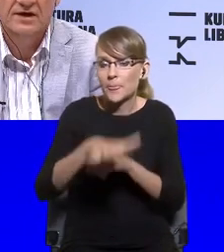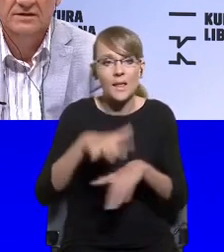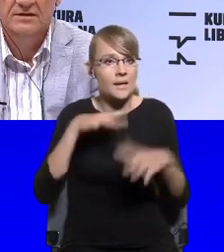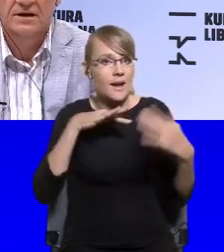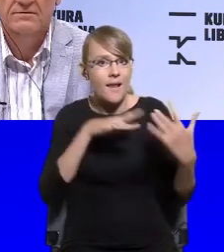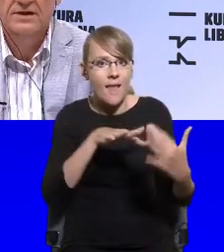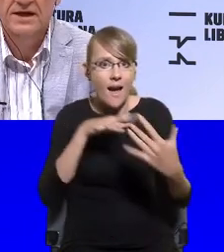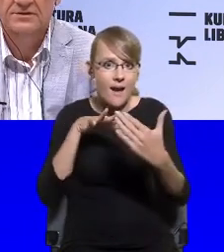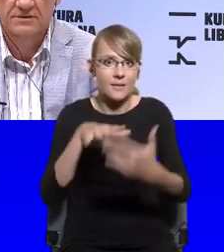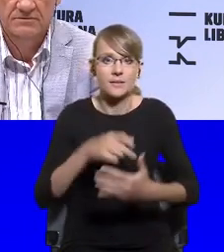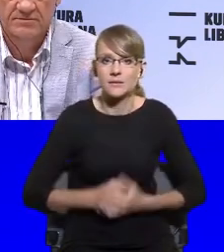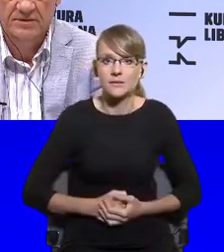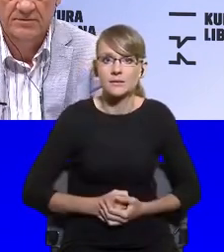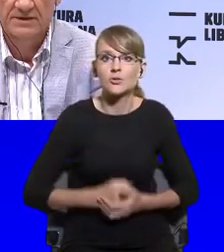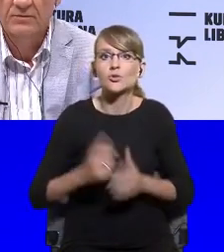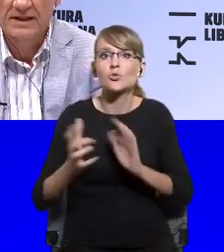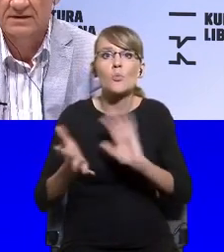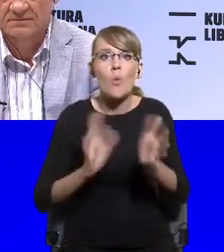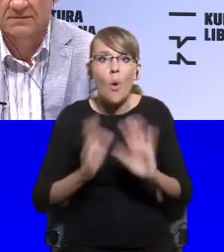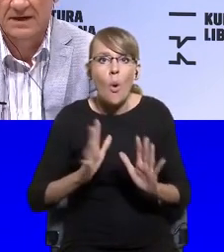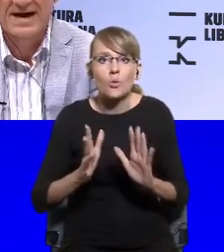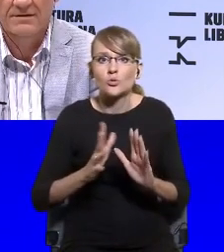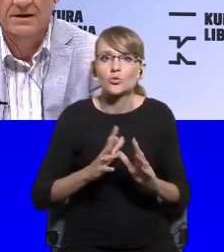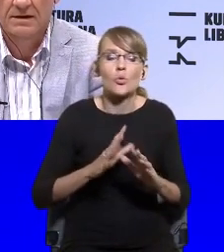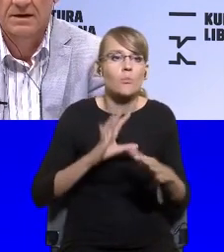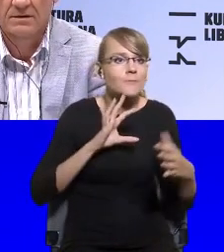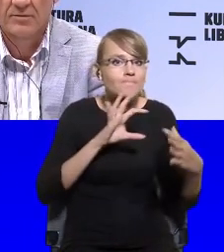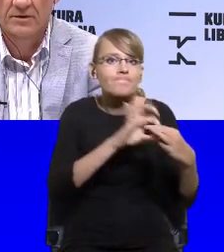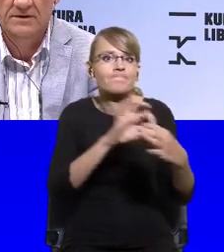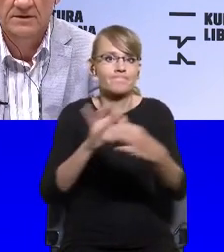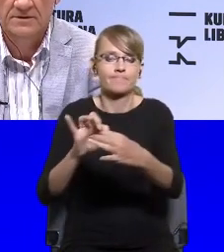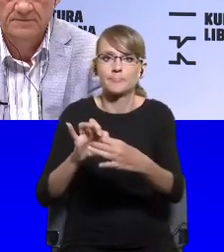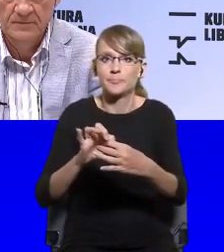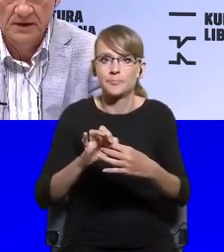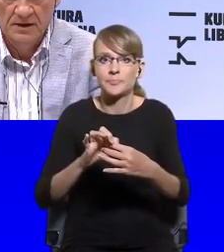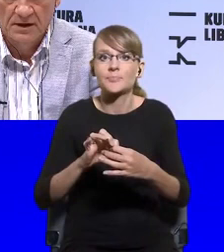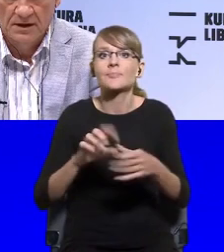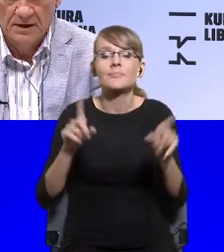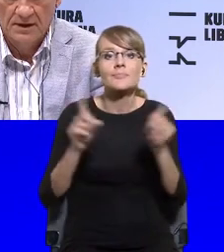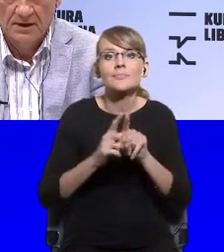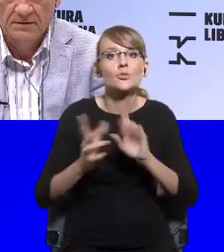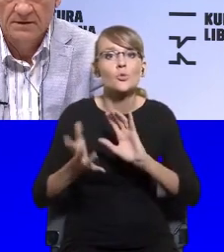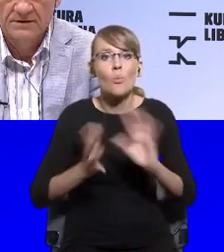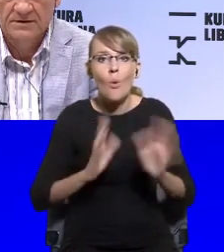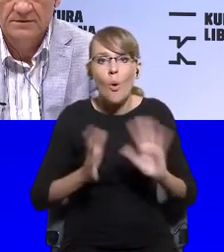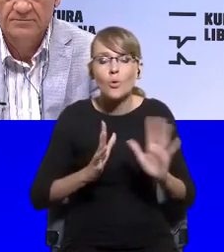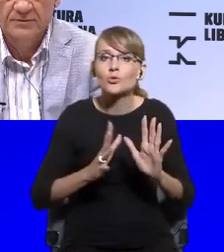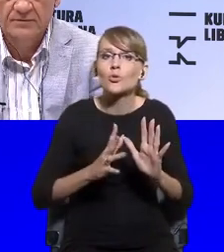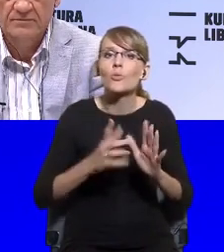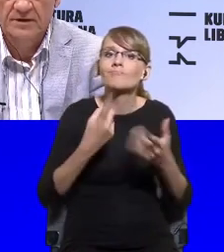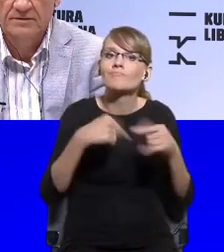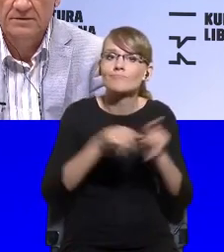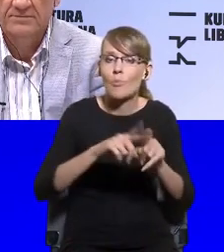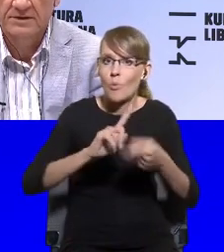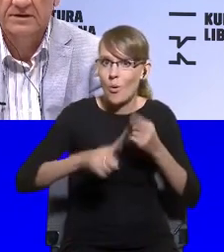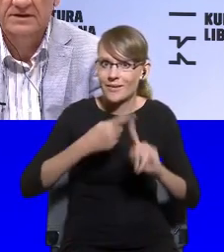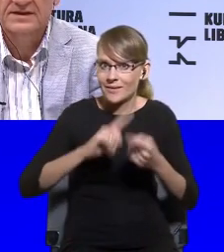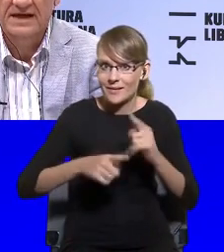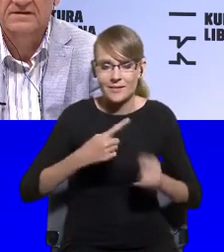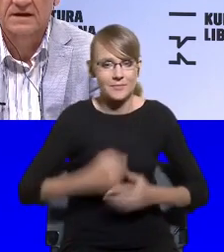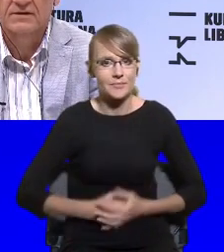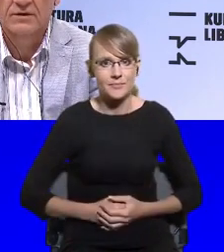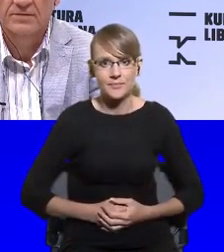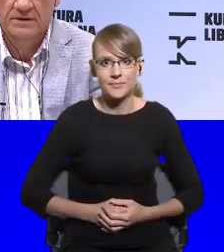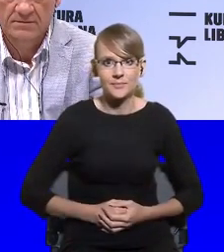construct our relations with people, as well as carry our politics. And this is, especially